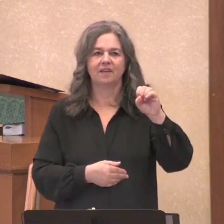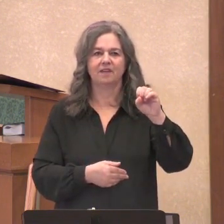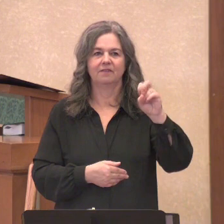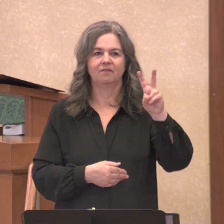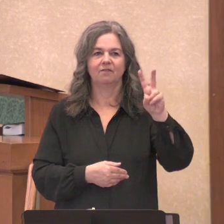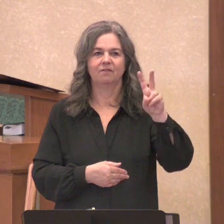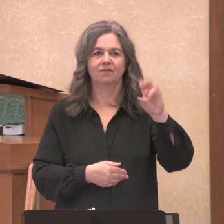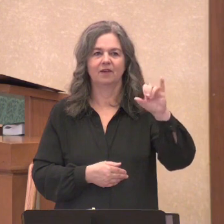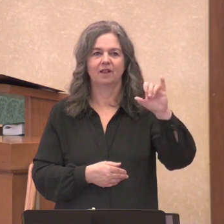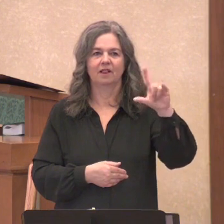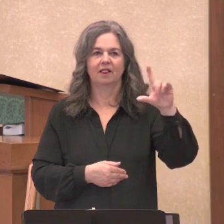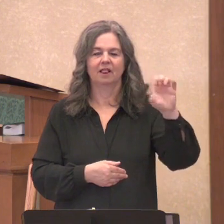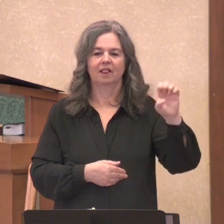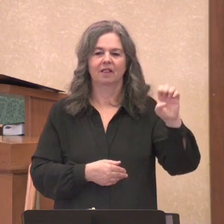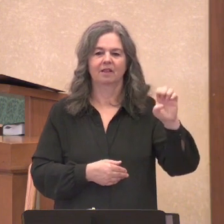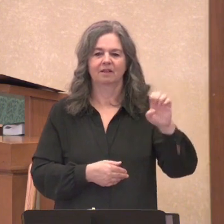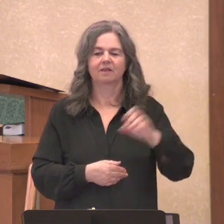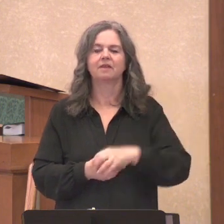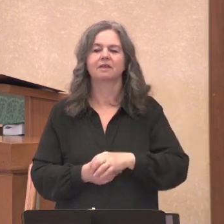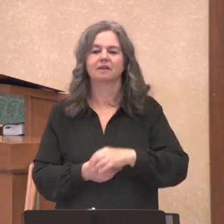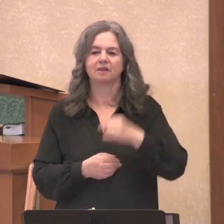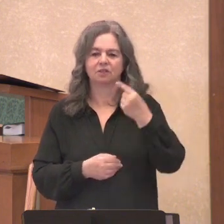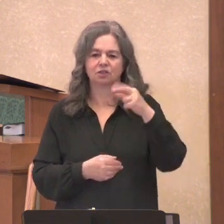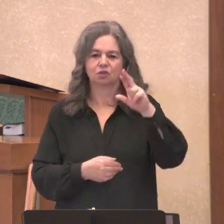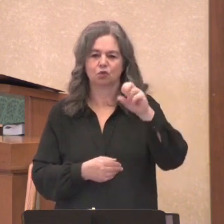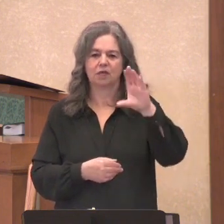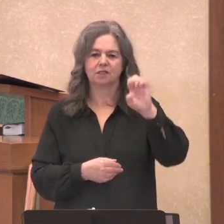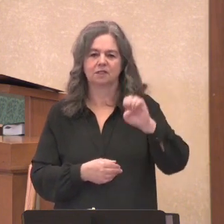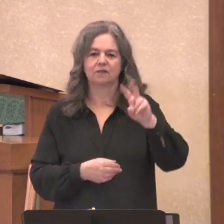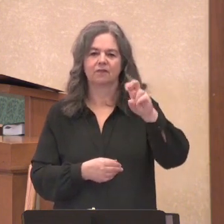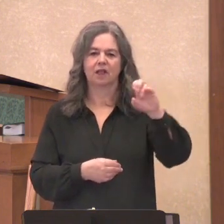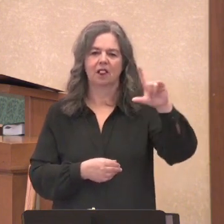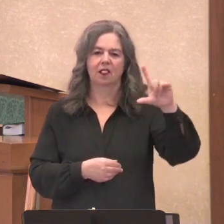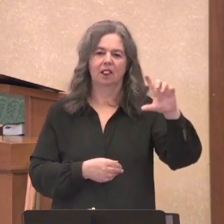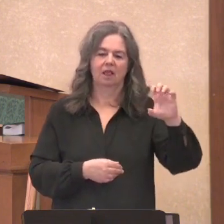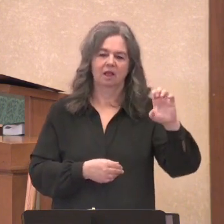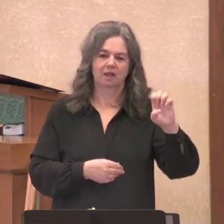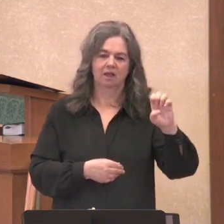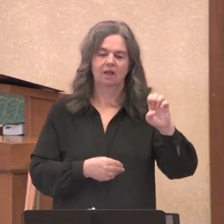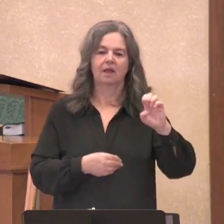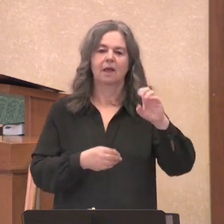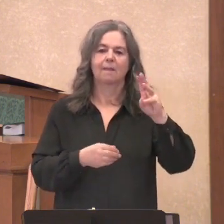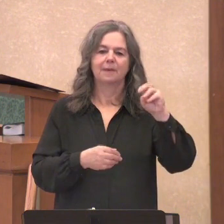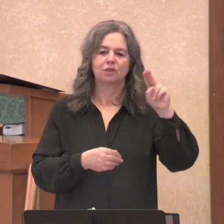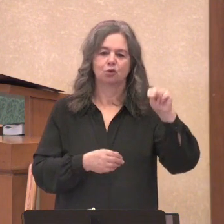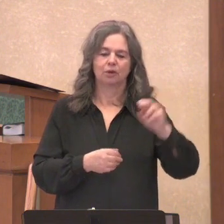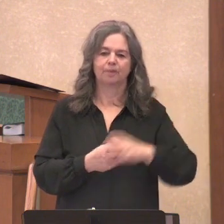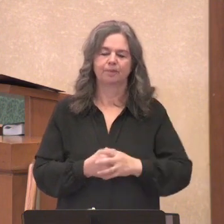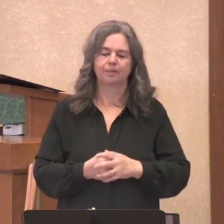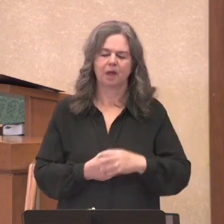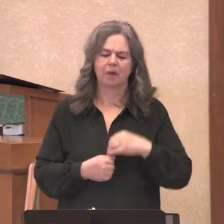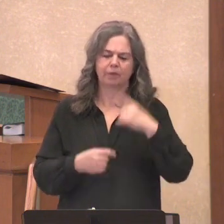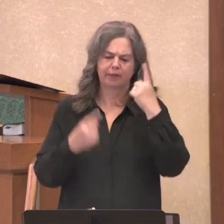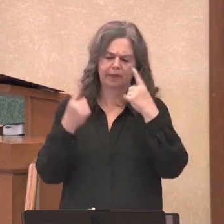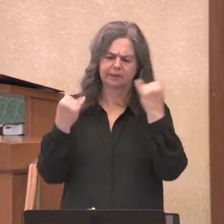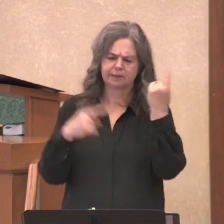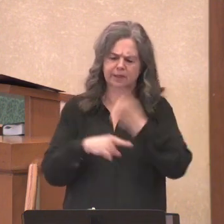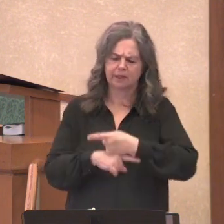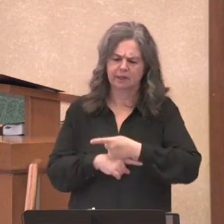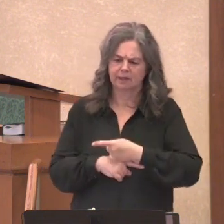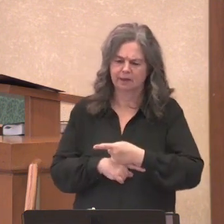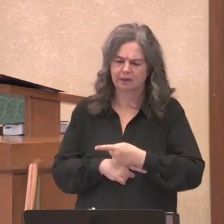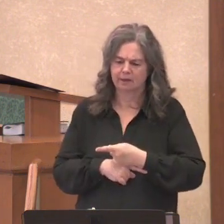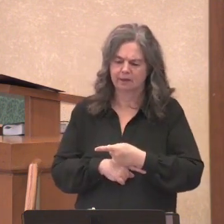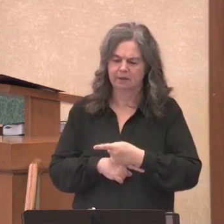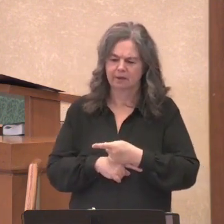up, for real. Graceville, Minnesota. In fact, it had me thinking today as I considered being called